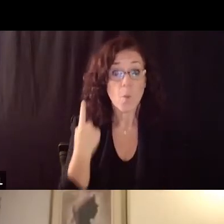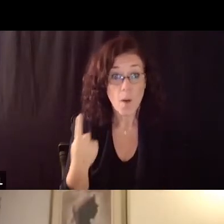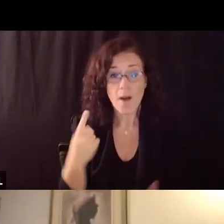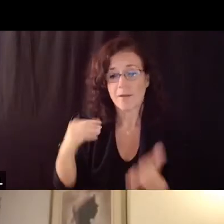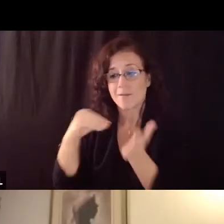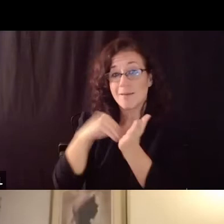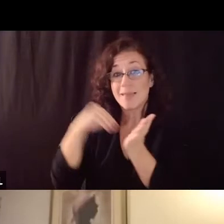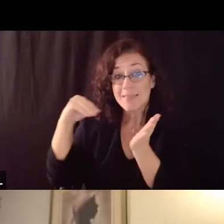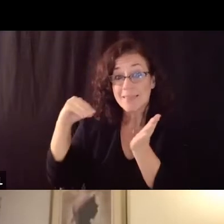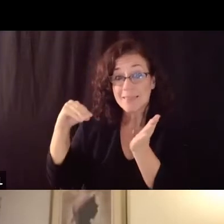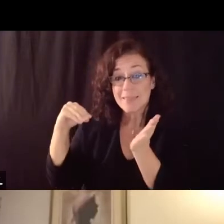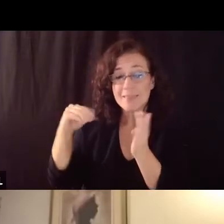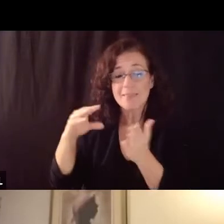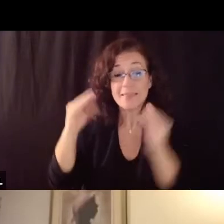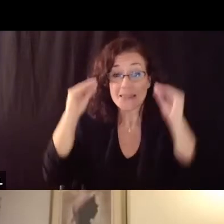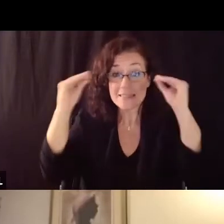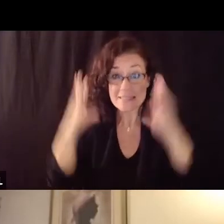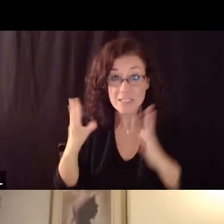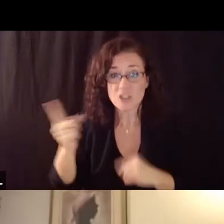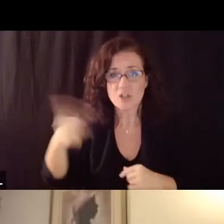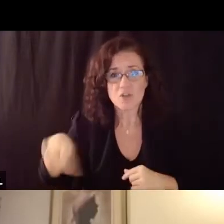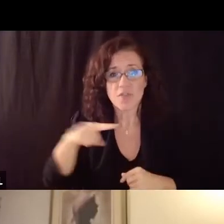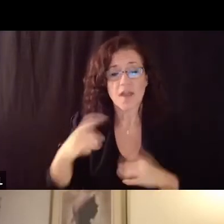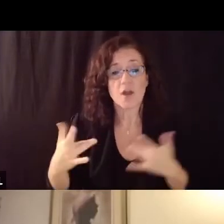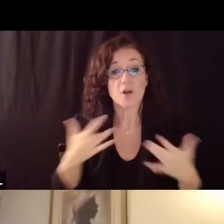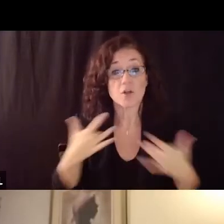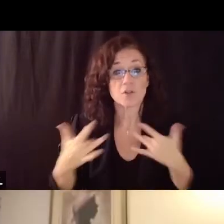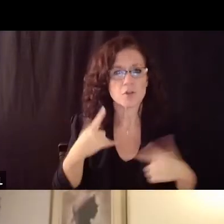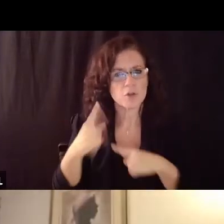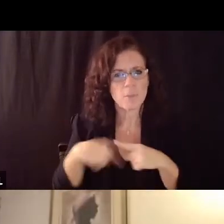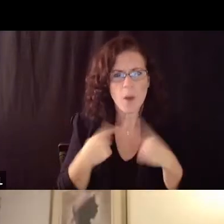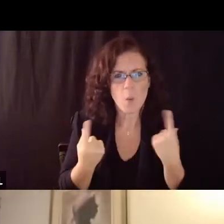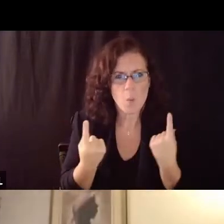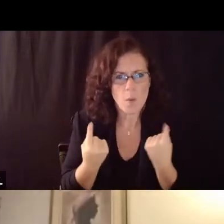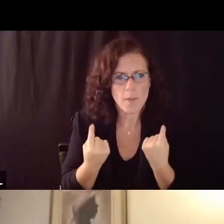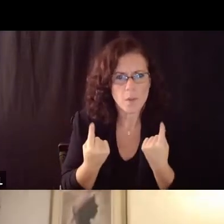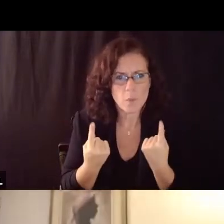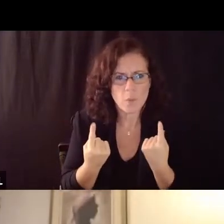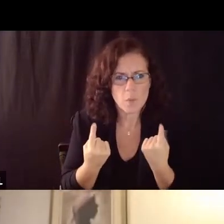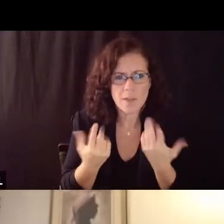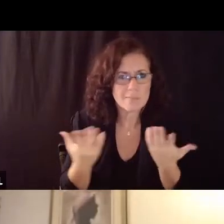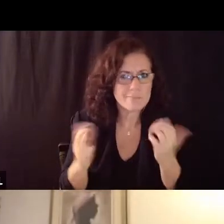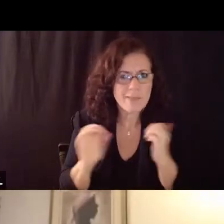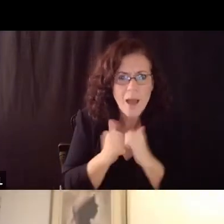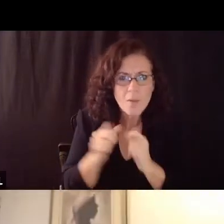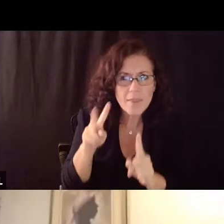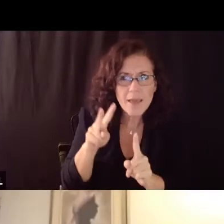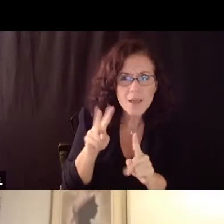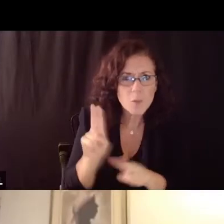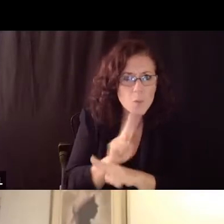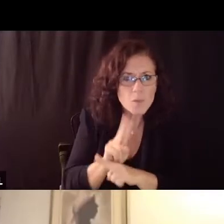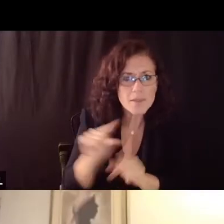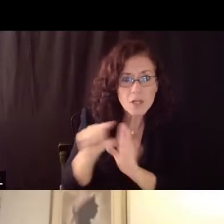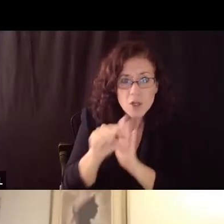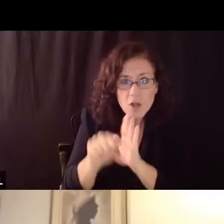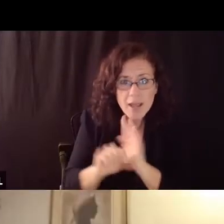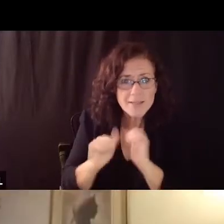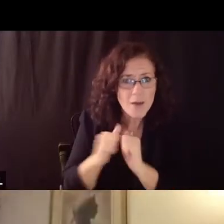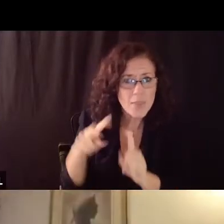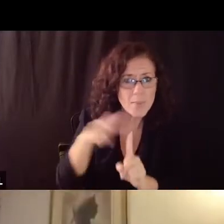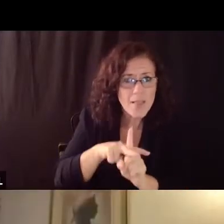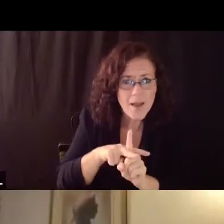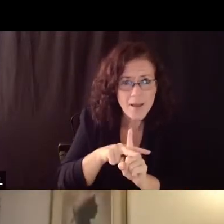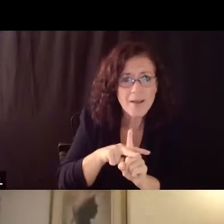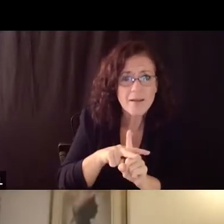concerned about you know what they would be doing their role in the future um for trying to help the